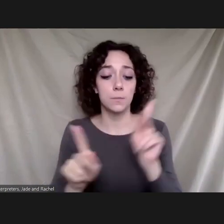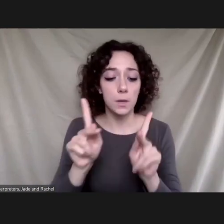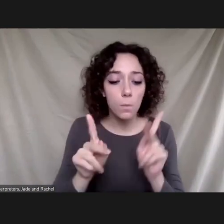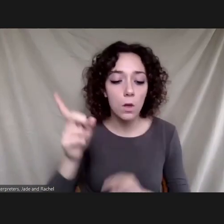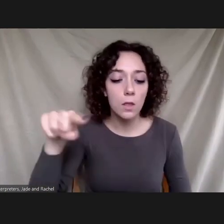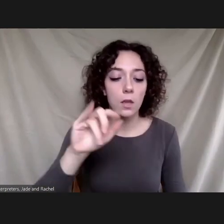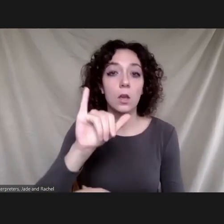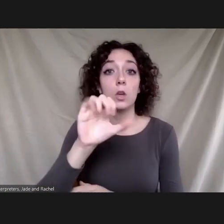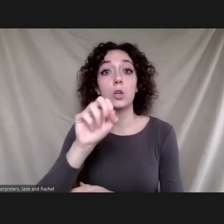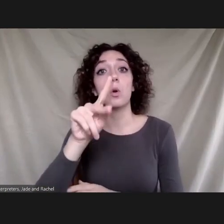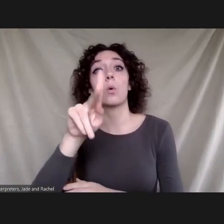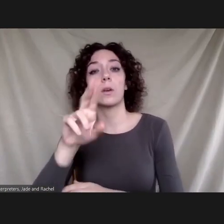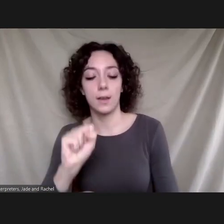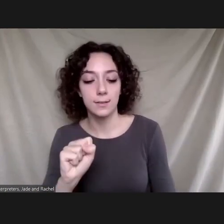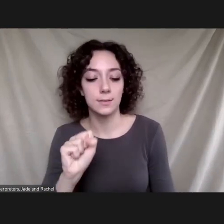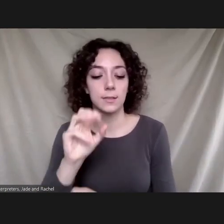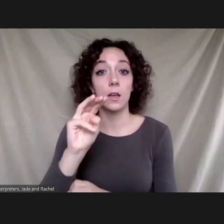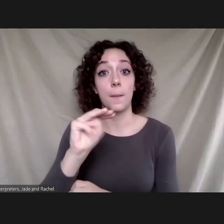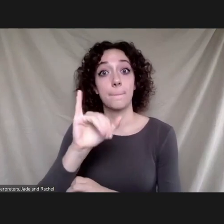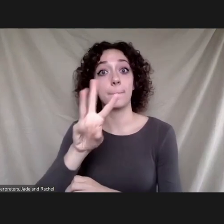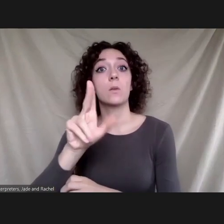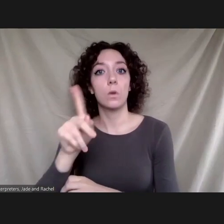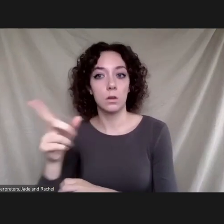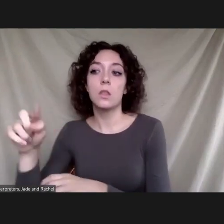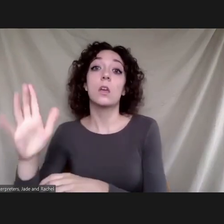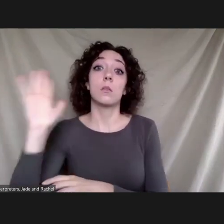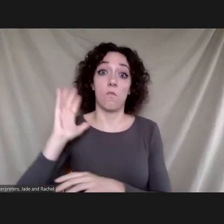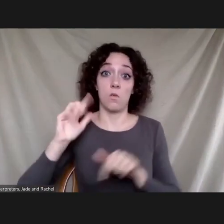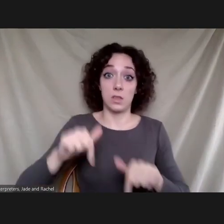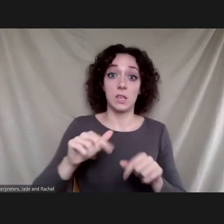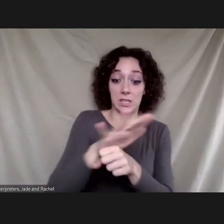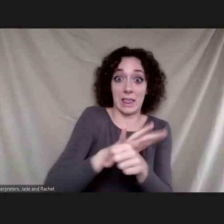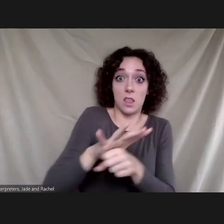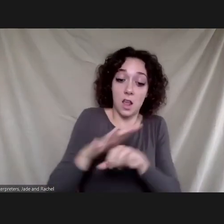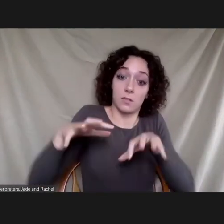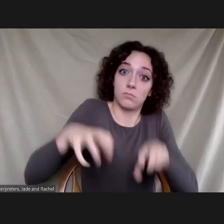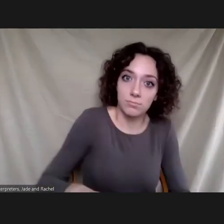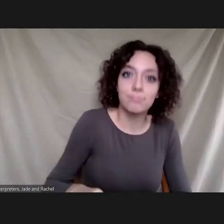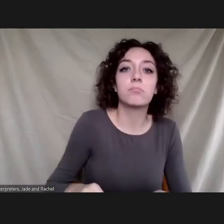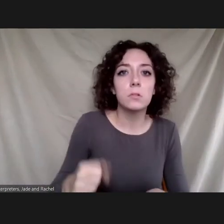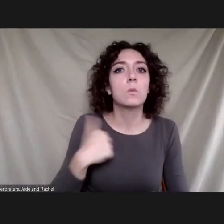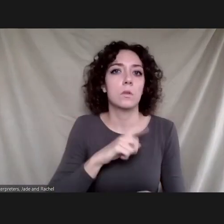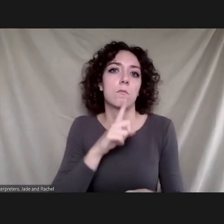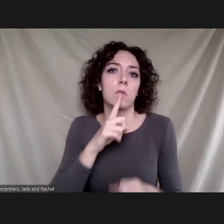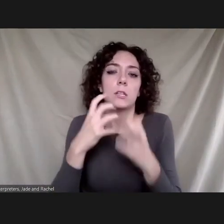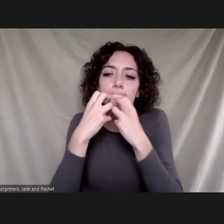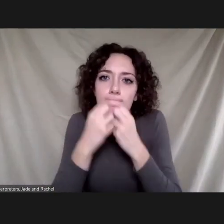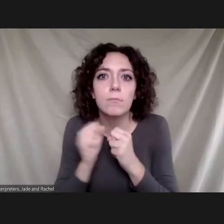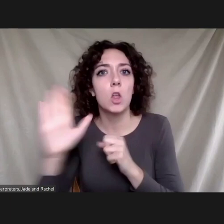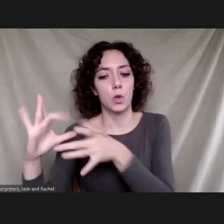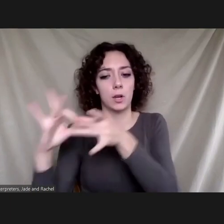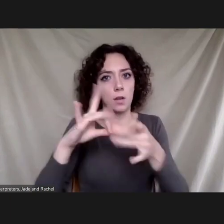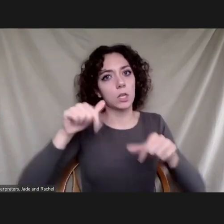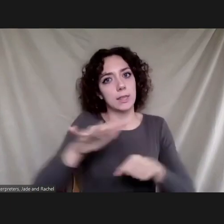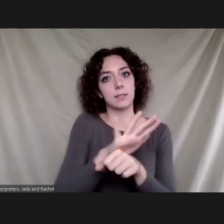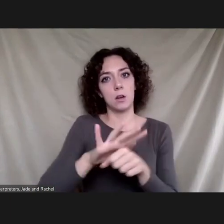who inhabited the land of university of california merced we embrace their continued connection to this region and thank